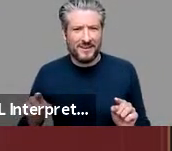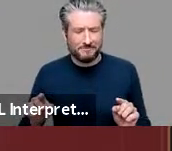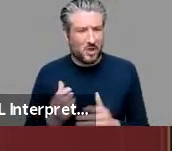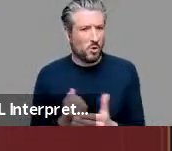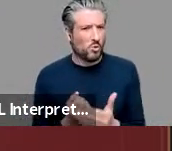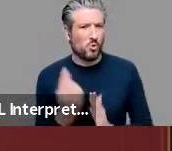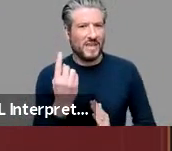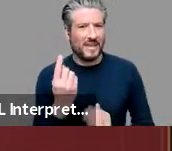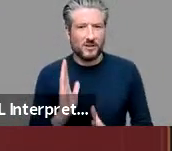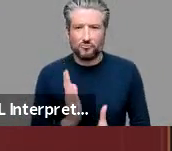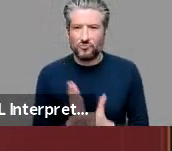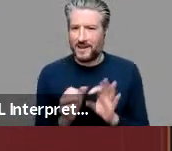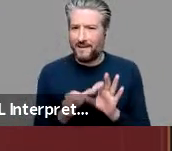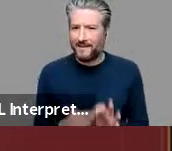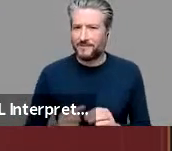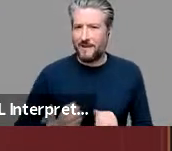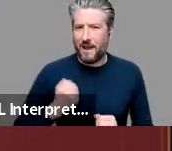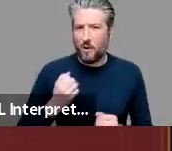sciences